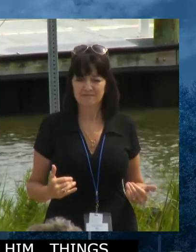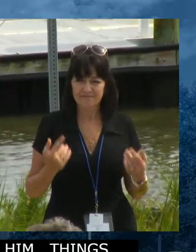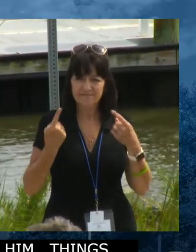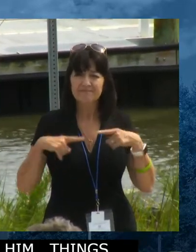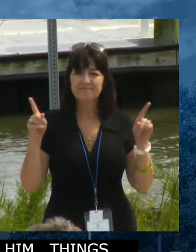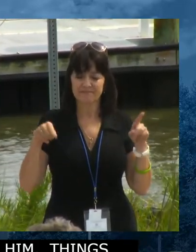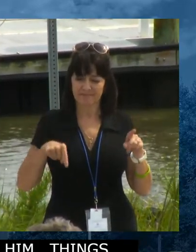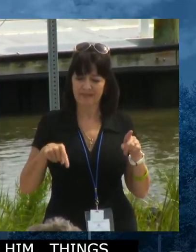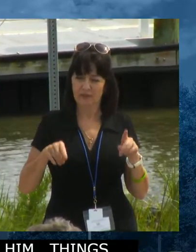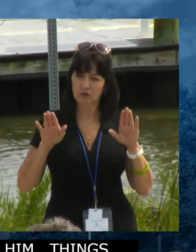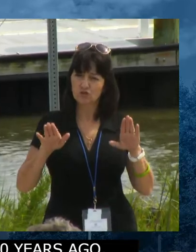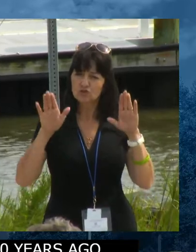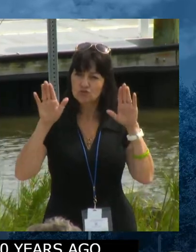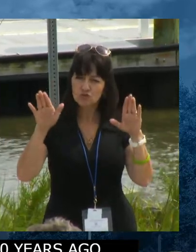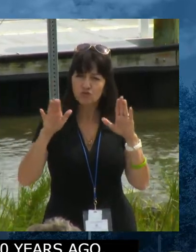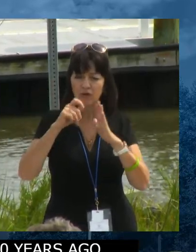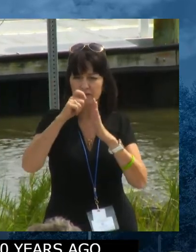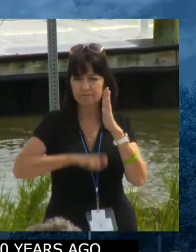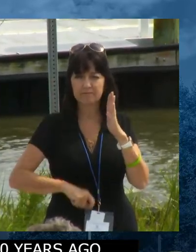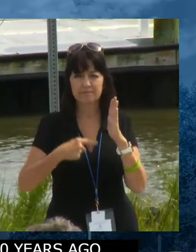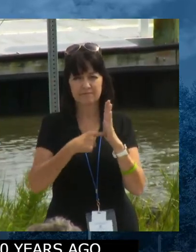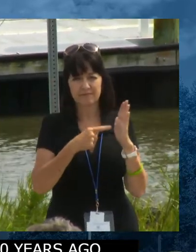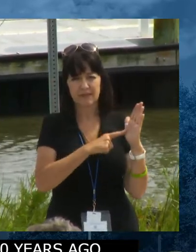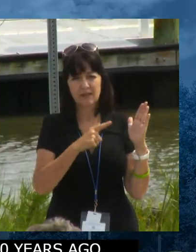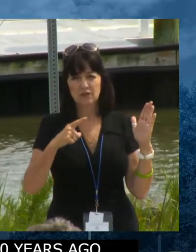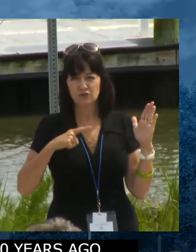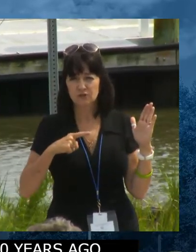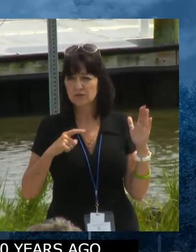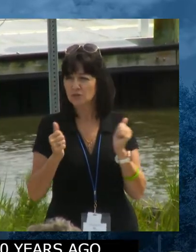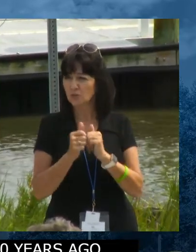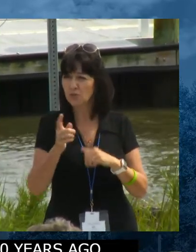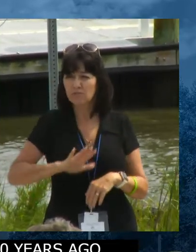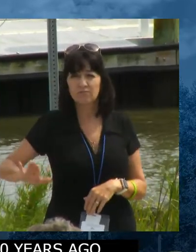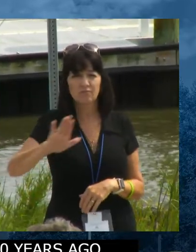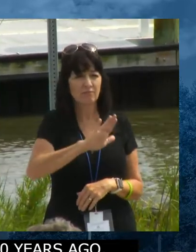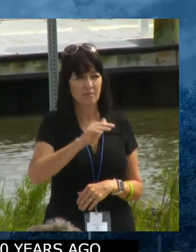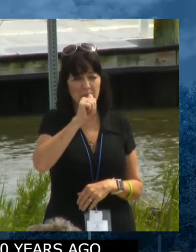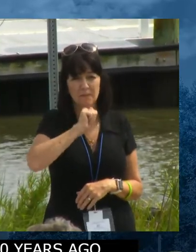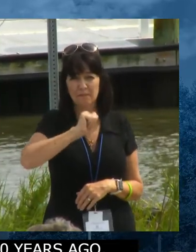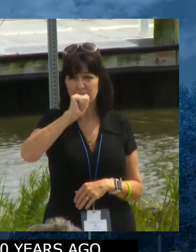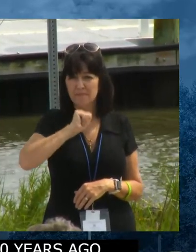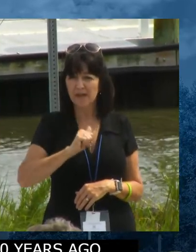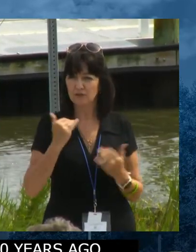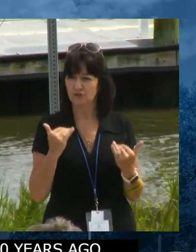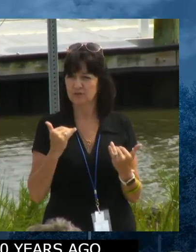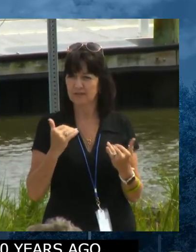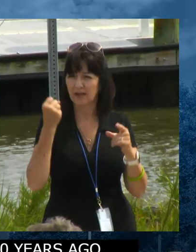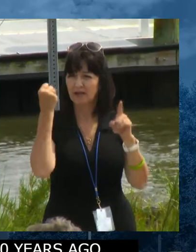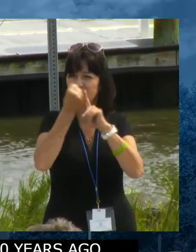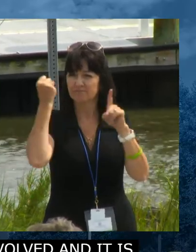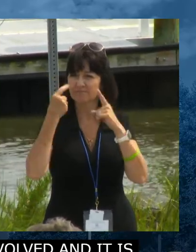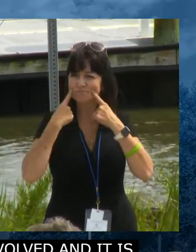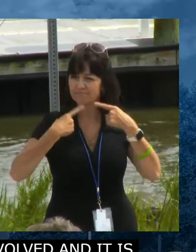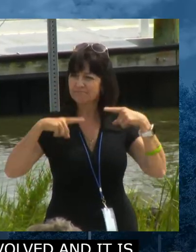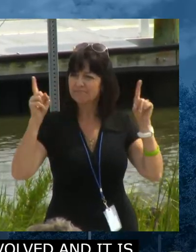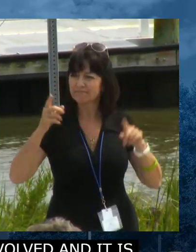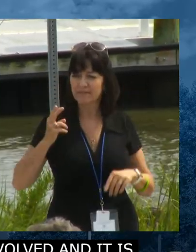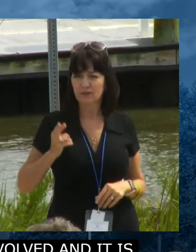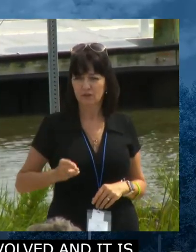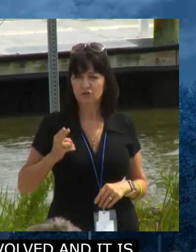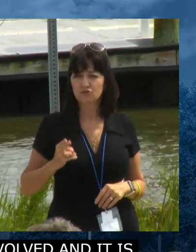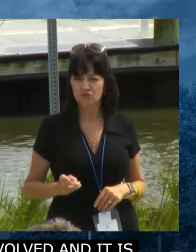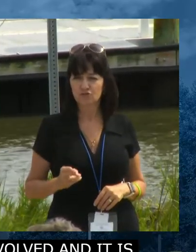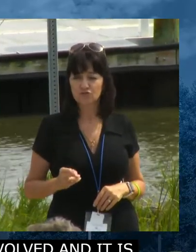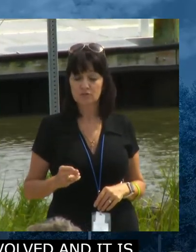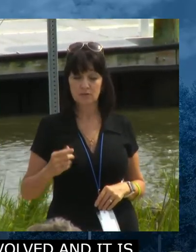legislation. And with the patience of everybody here today, we're making history. We're saying that Delaware cares